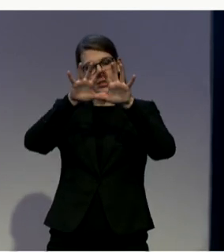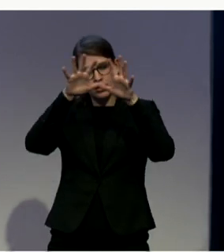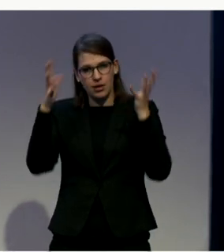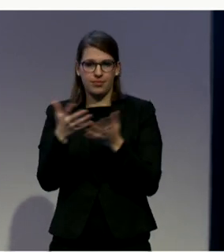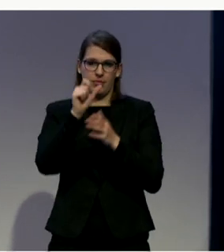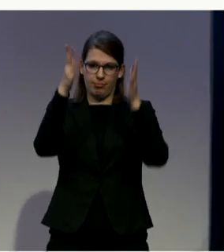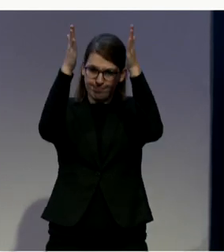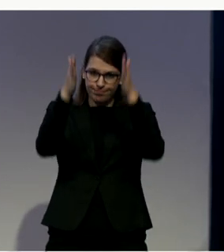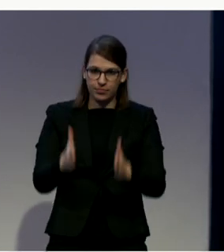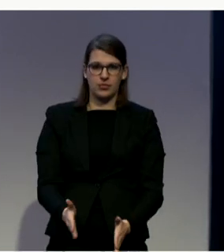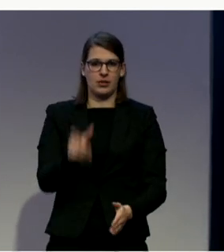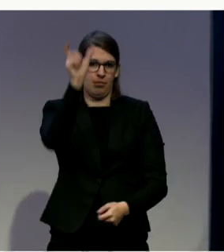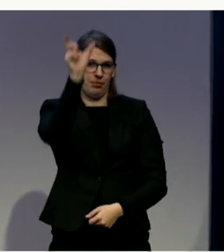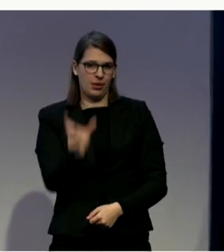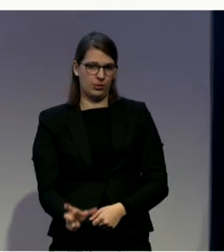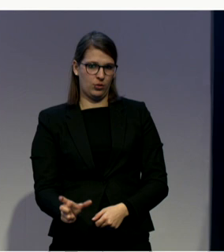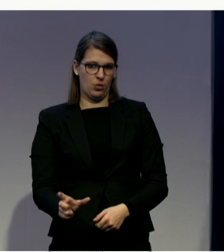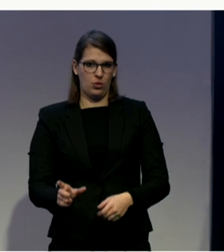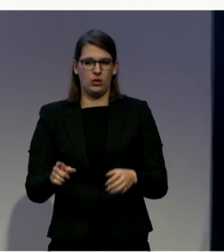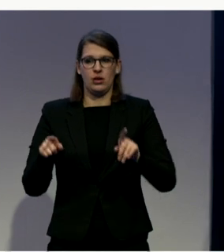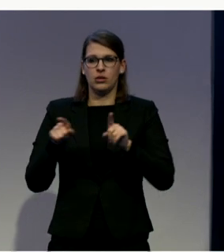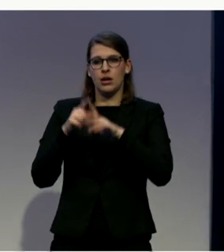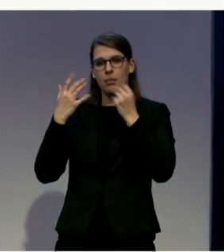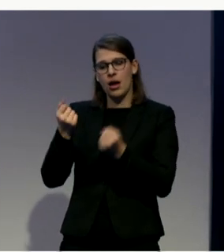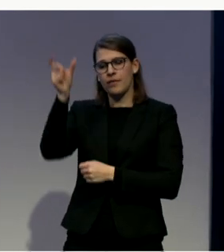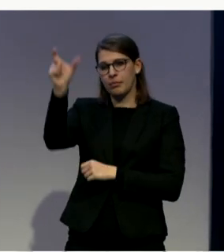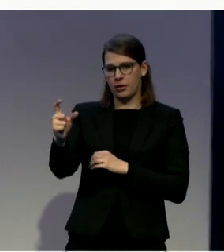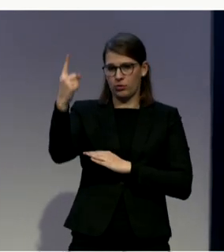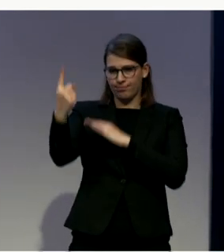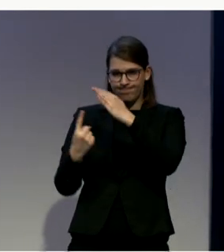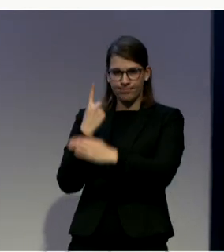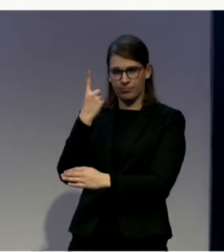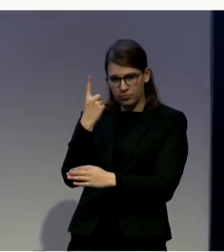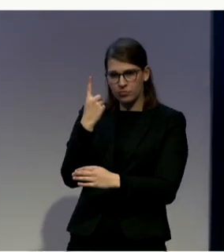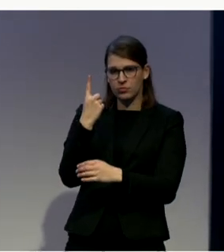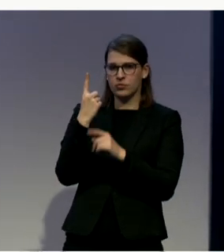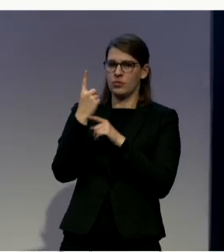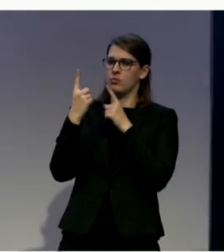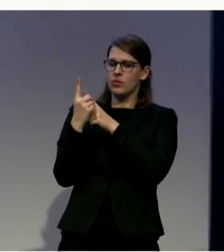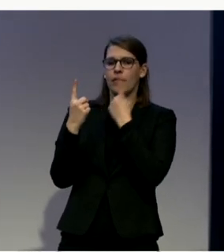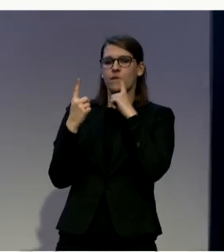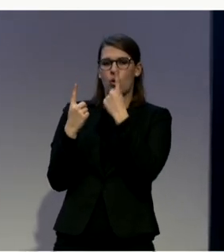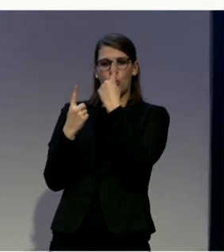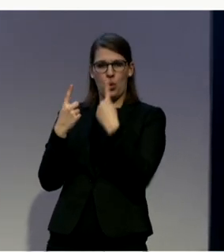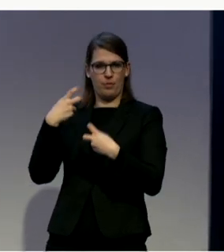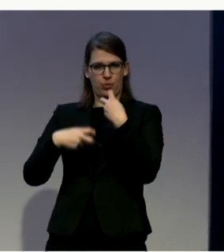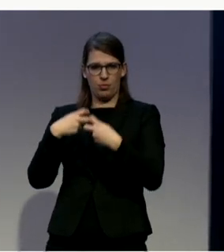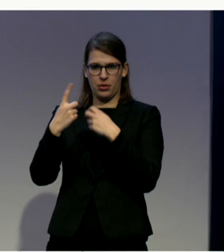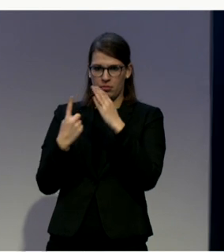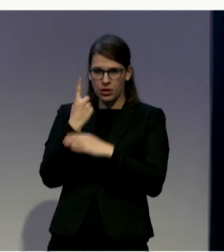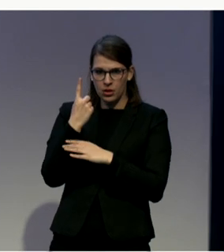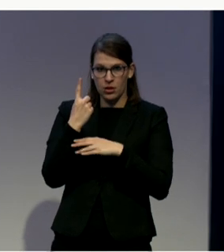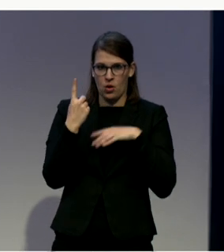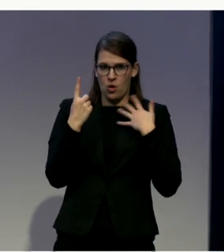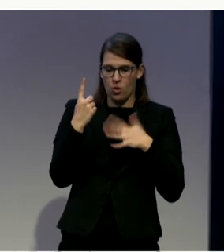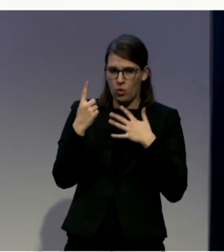clients and they may come see us for one reason, but there are many gaps that aren't being met. And if you don't work with